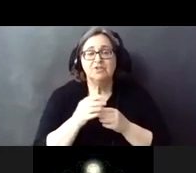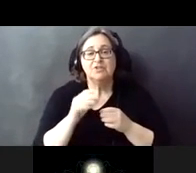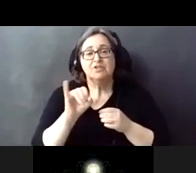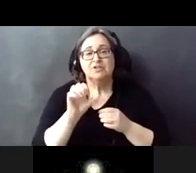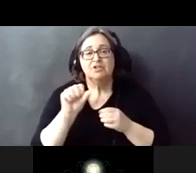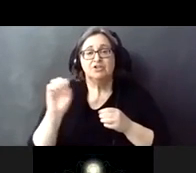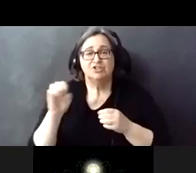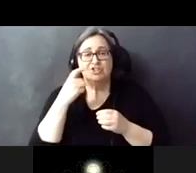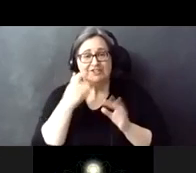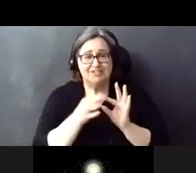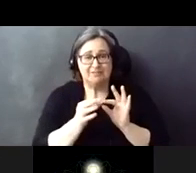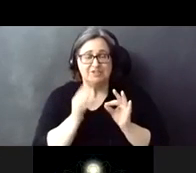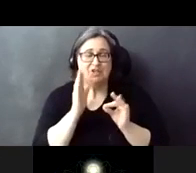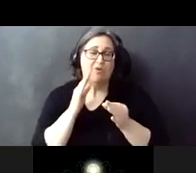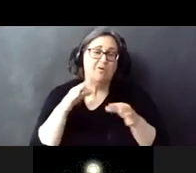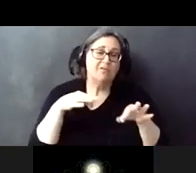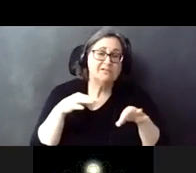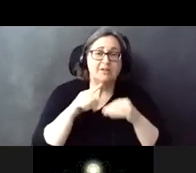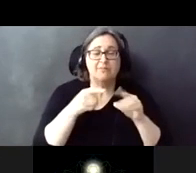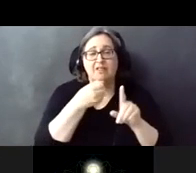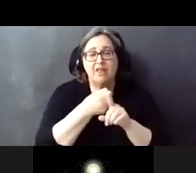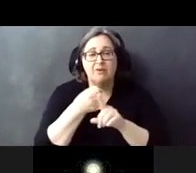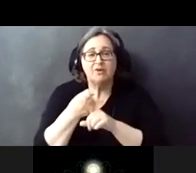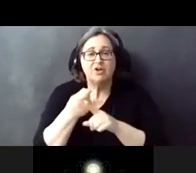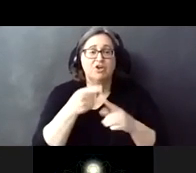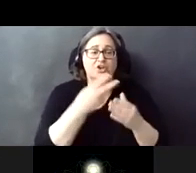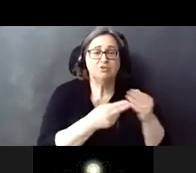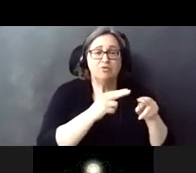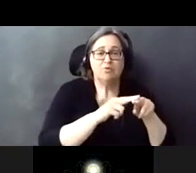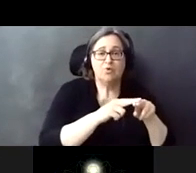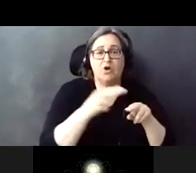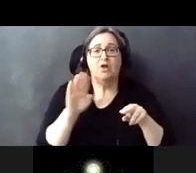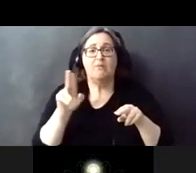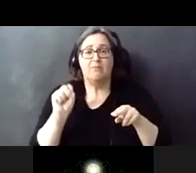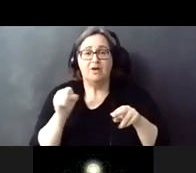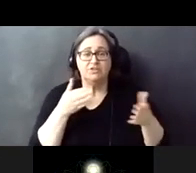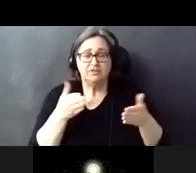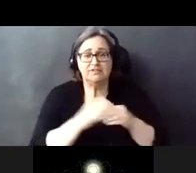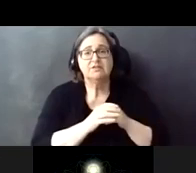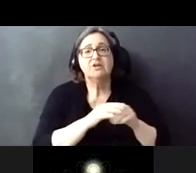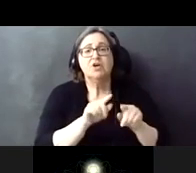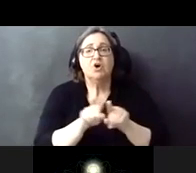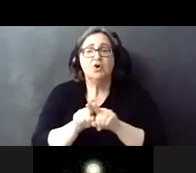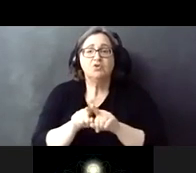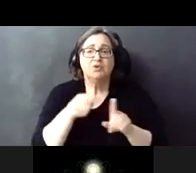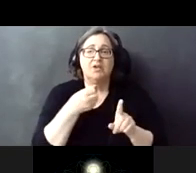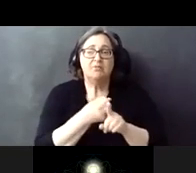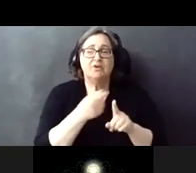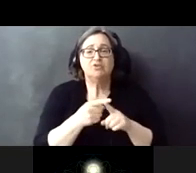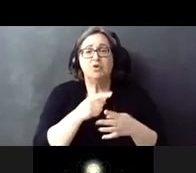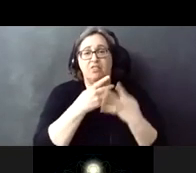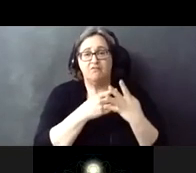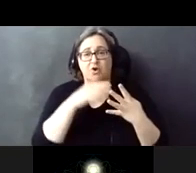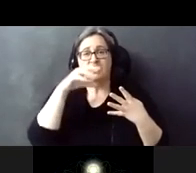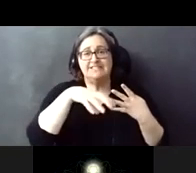mentioned i'll talk a little bit about the impacts to both rail and bus service as well as impacts to the four stations